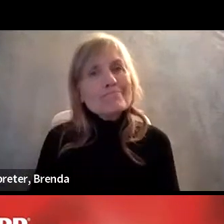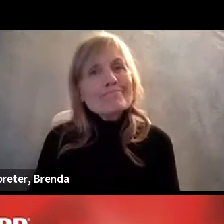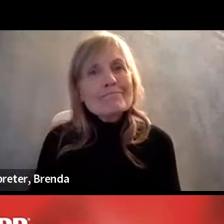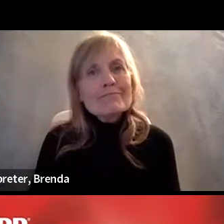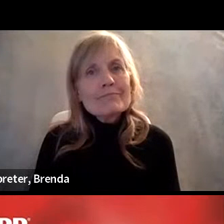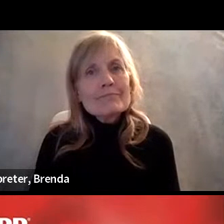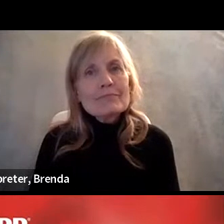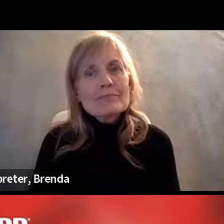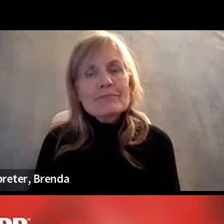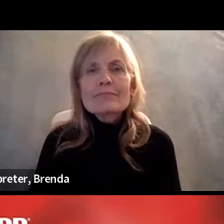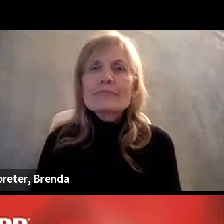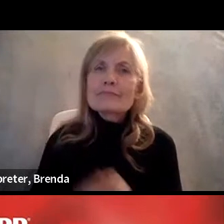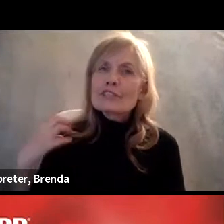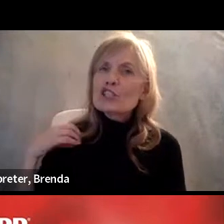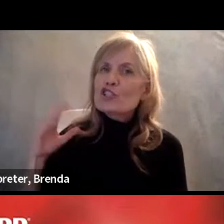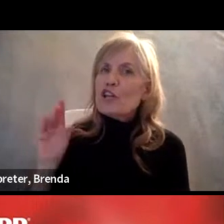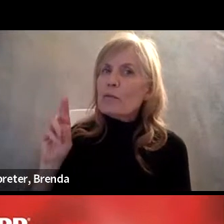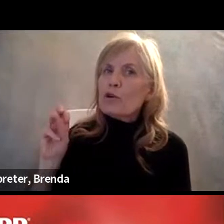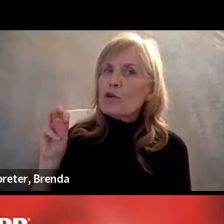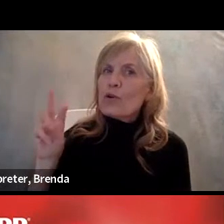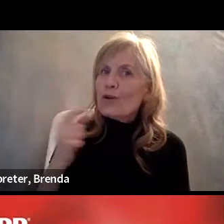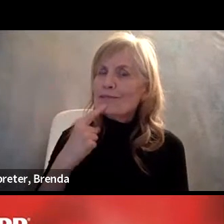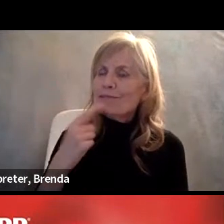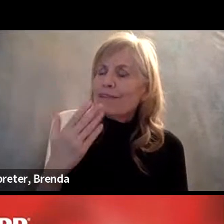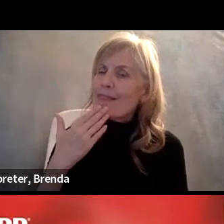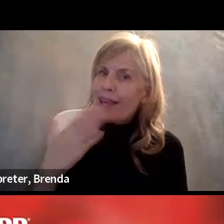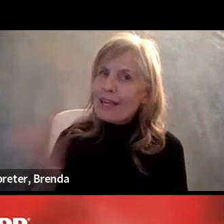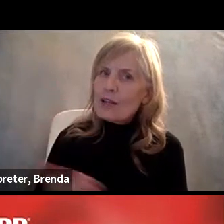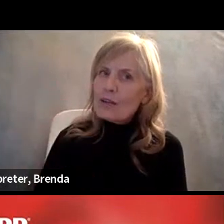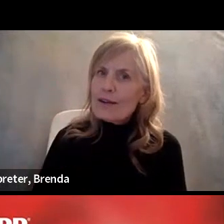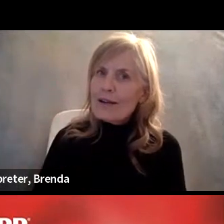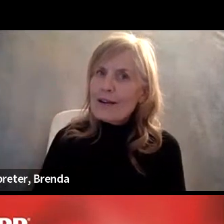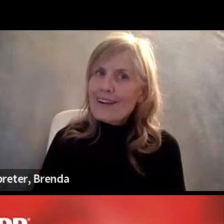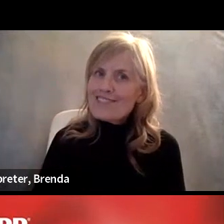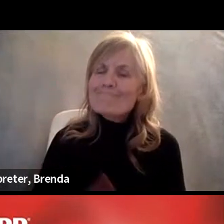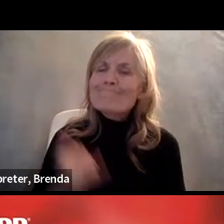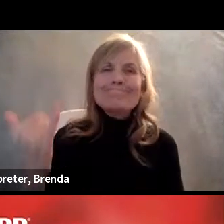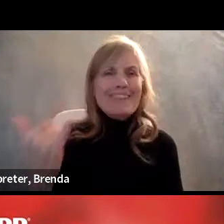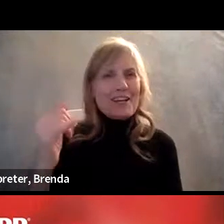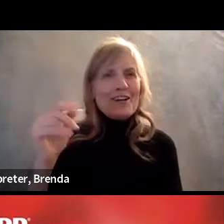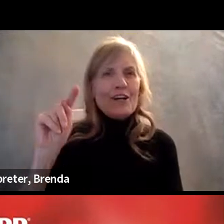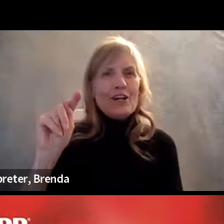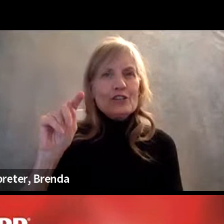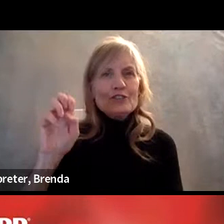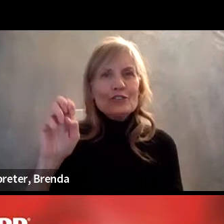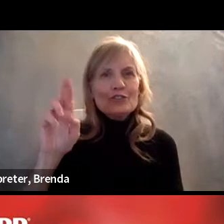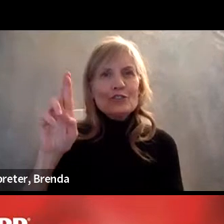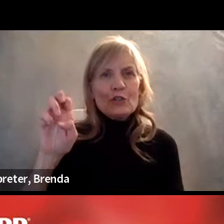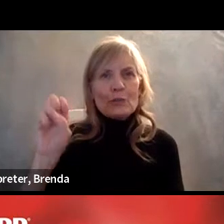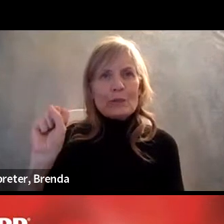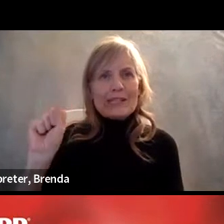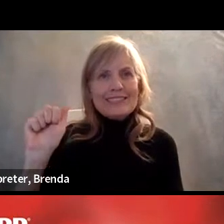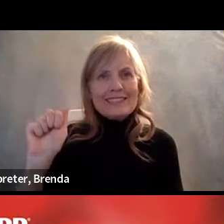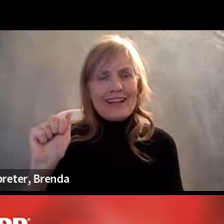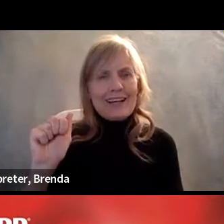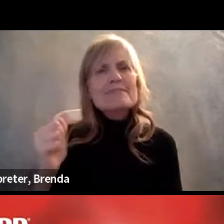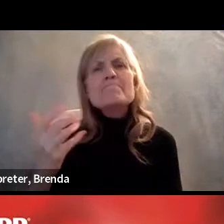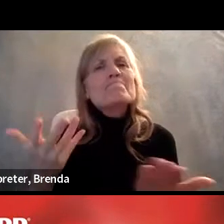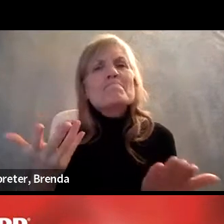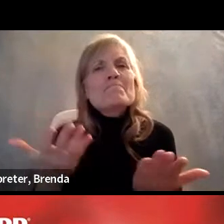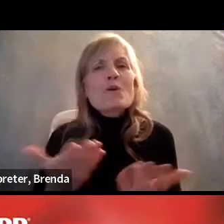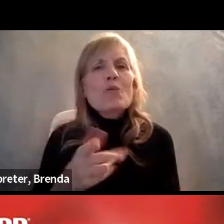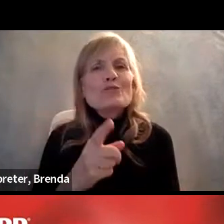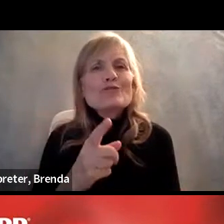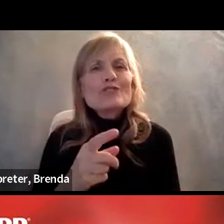Thank you so much. And, um, Teresa Hodge, uh, tell us, what do you think employers can do to